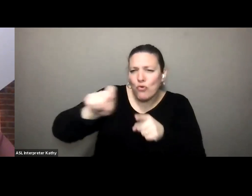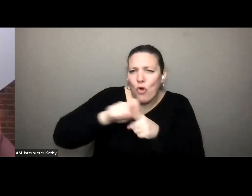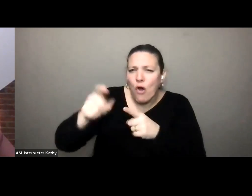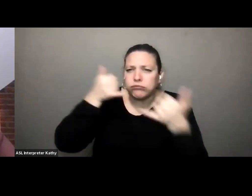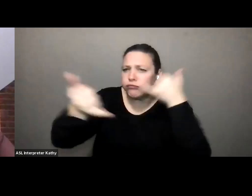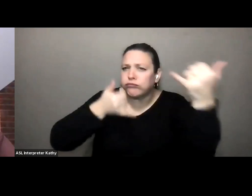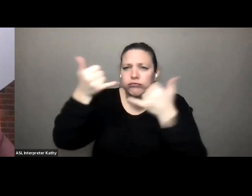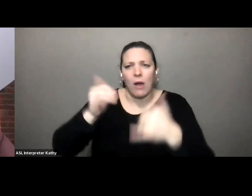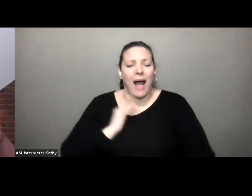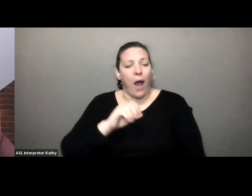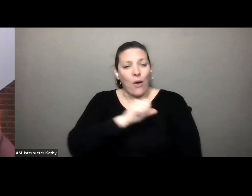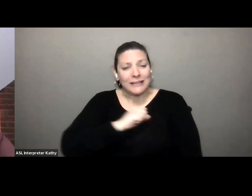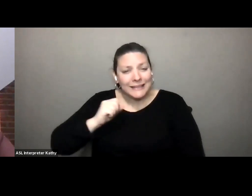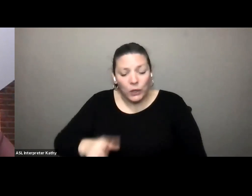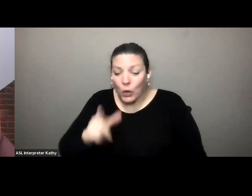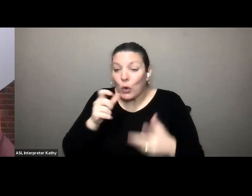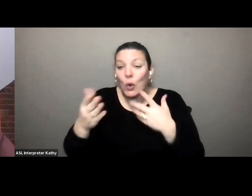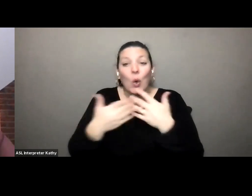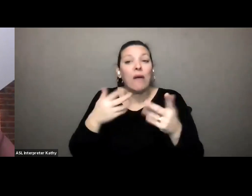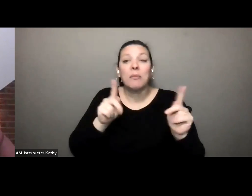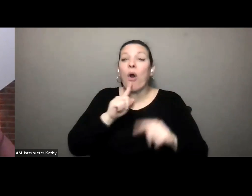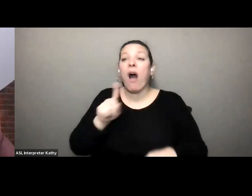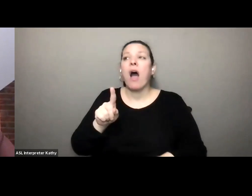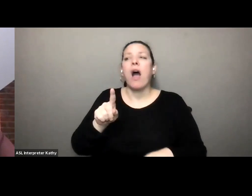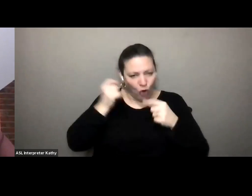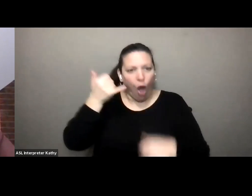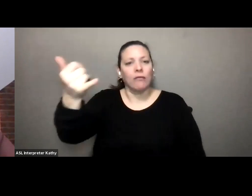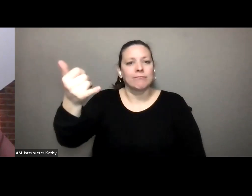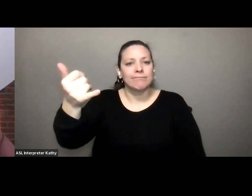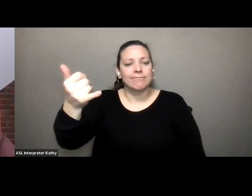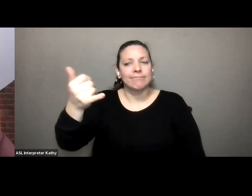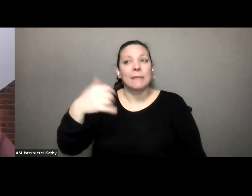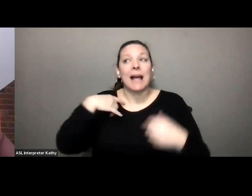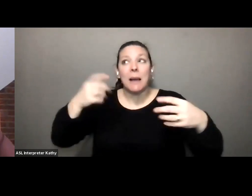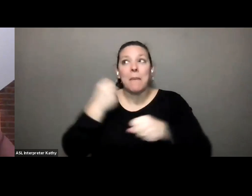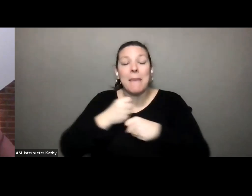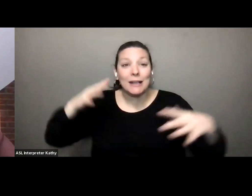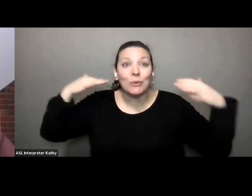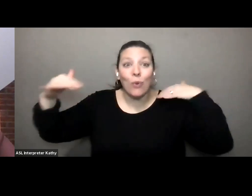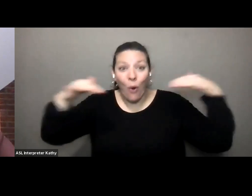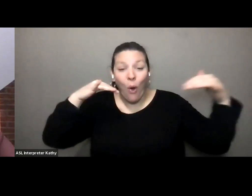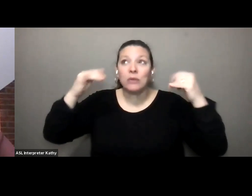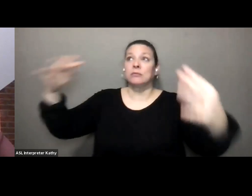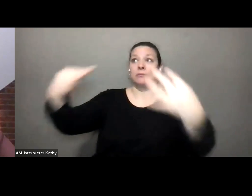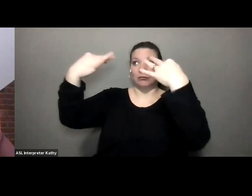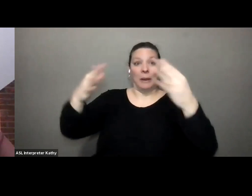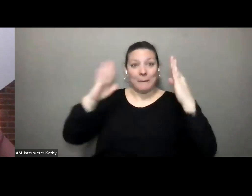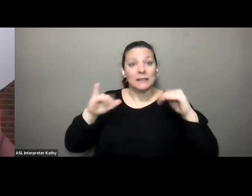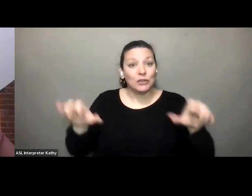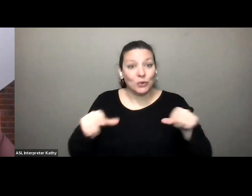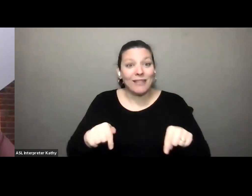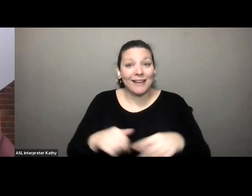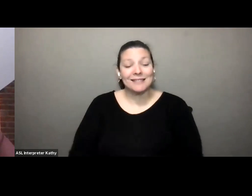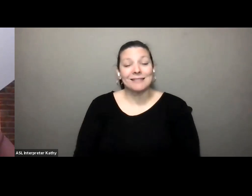know our our senators and whoever we got a call you know let's make a little noise and let's do this so